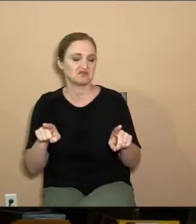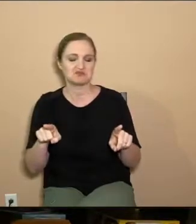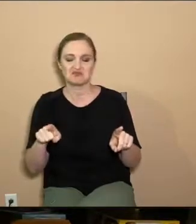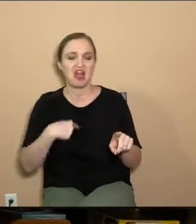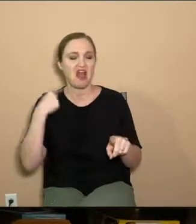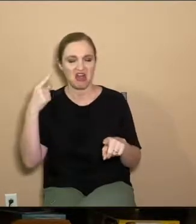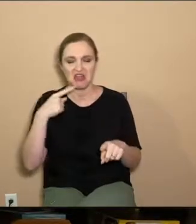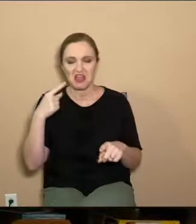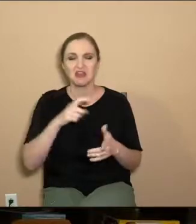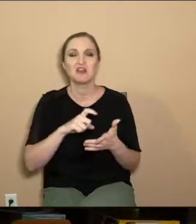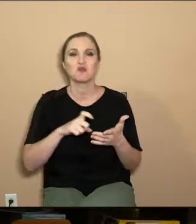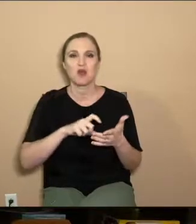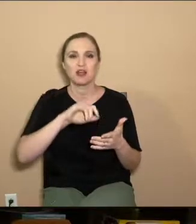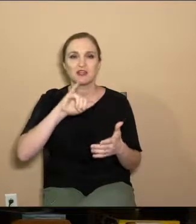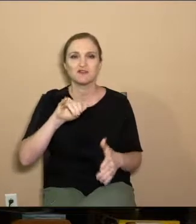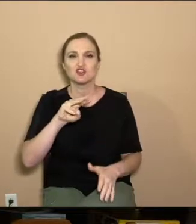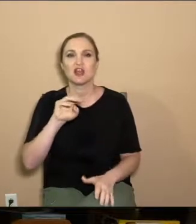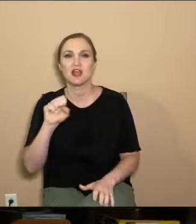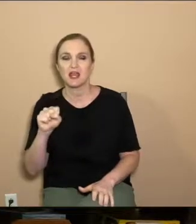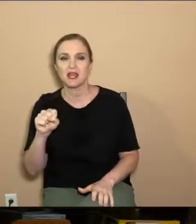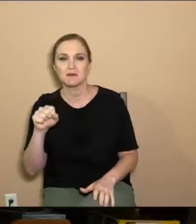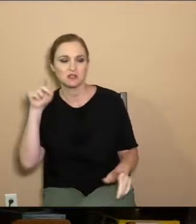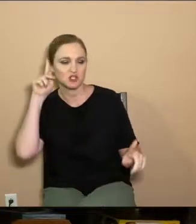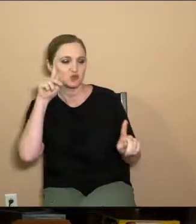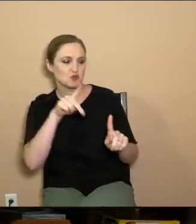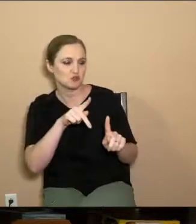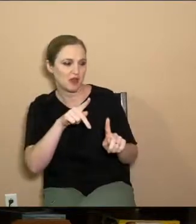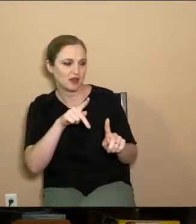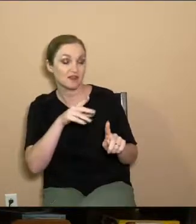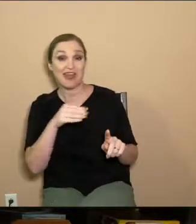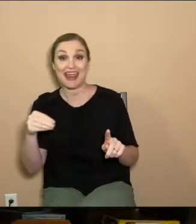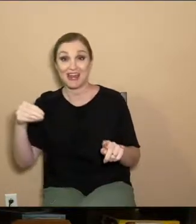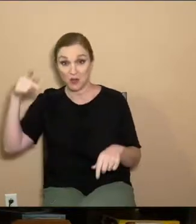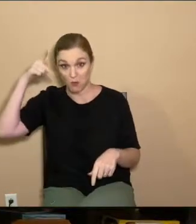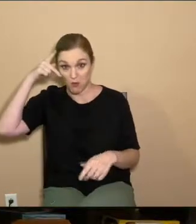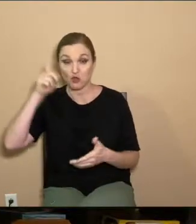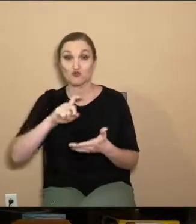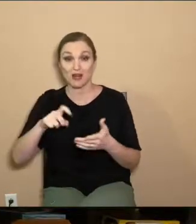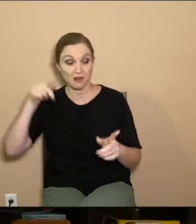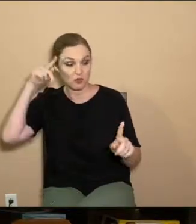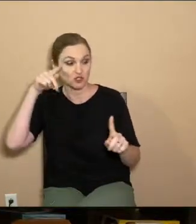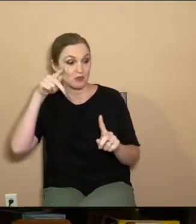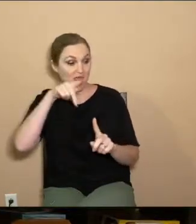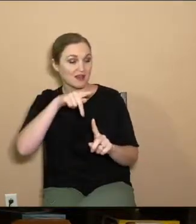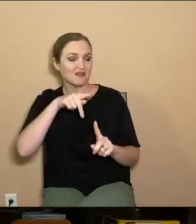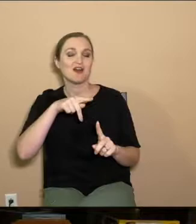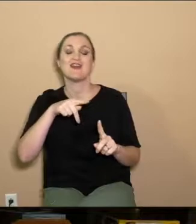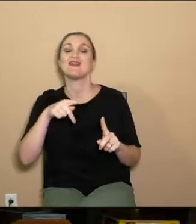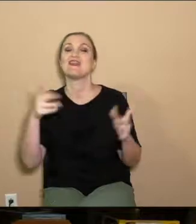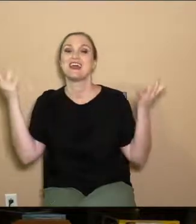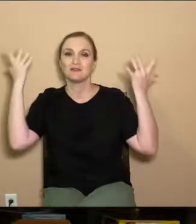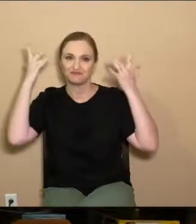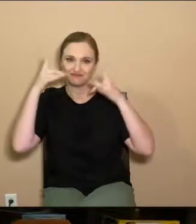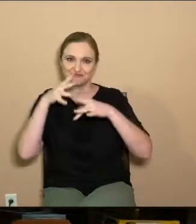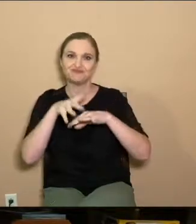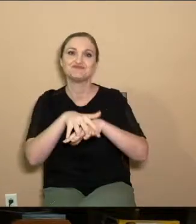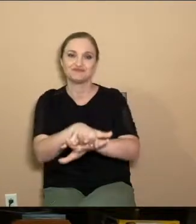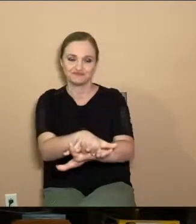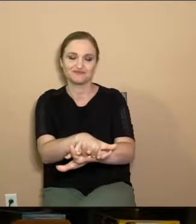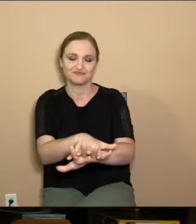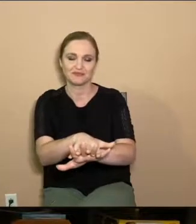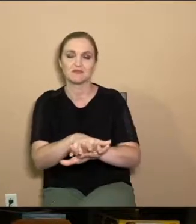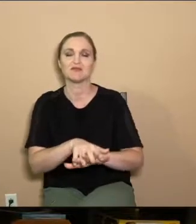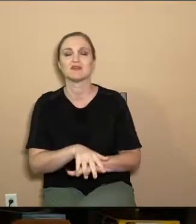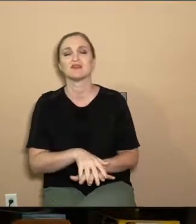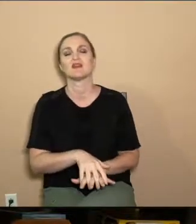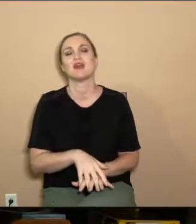the writings of James here, the viewpoint of James and the viewpoint of Paul are completely complementary. Okay. Now,